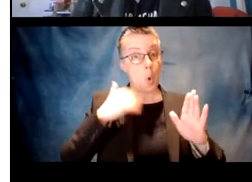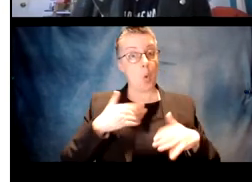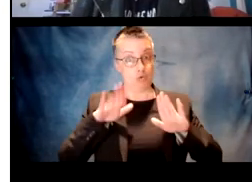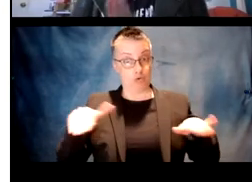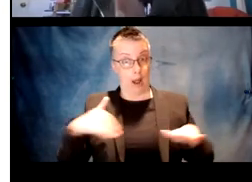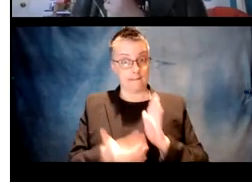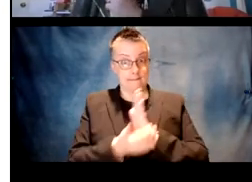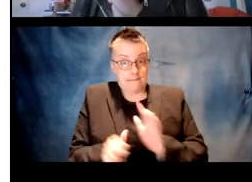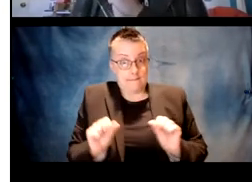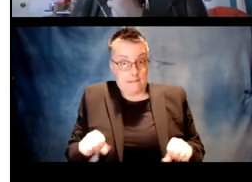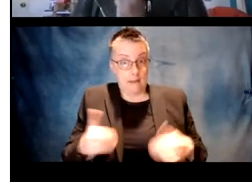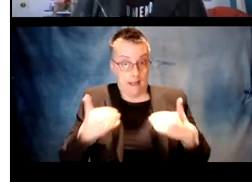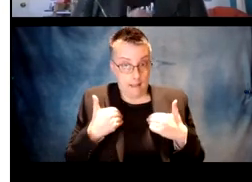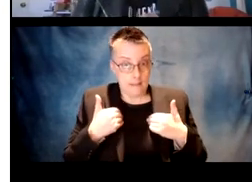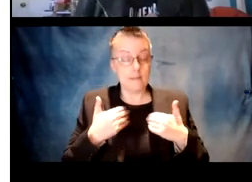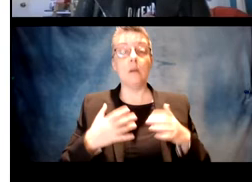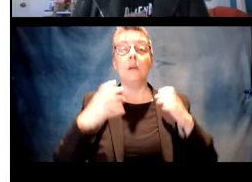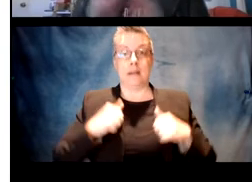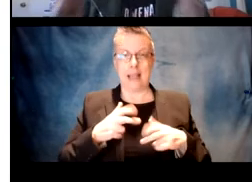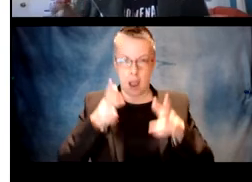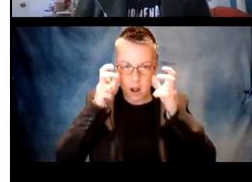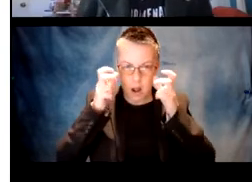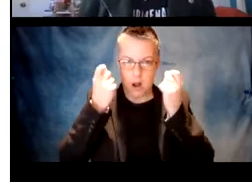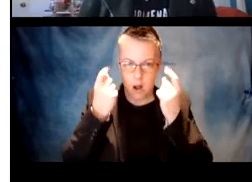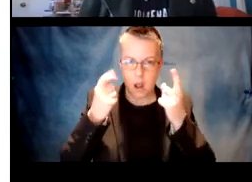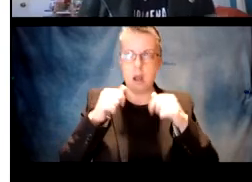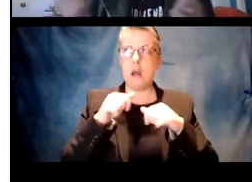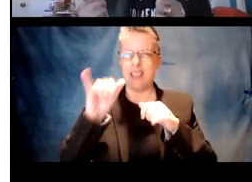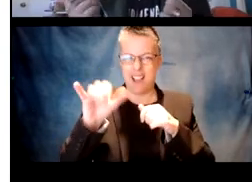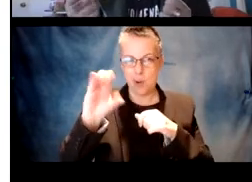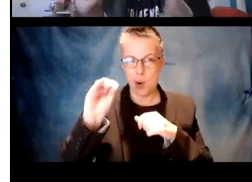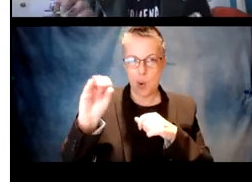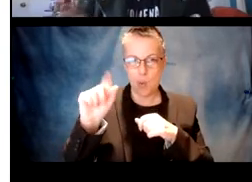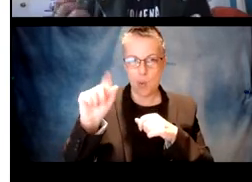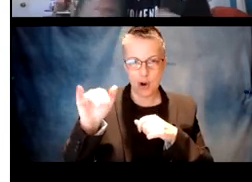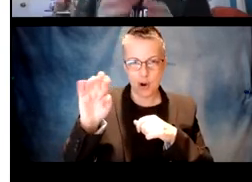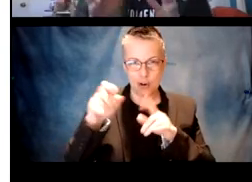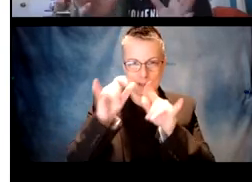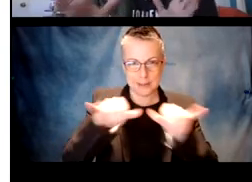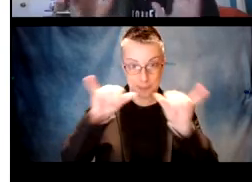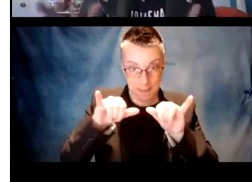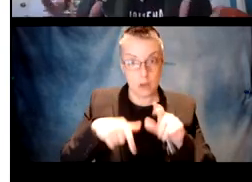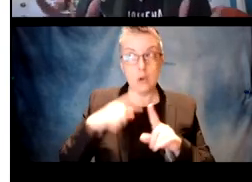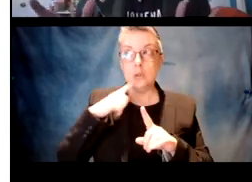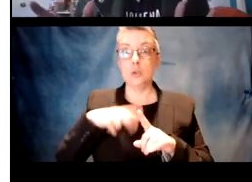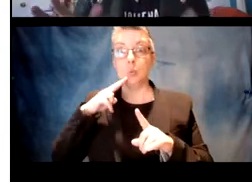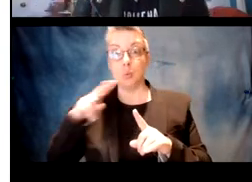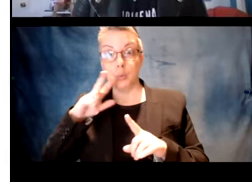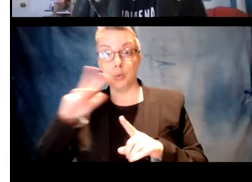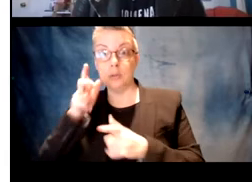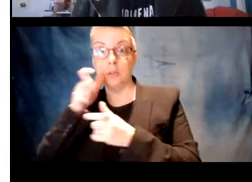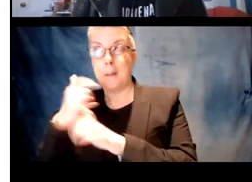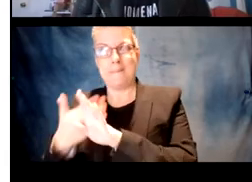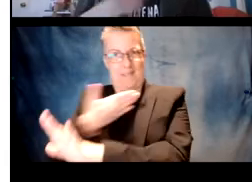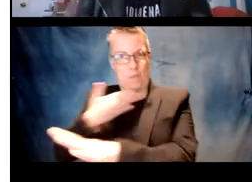All right. So we know that they have the prerequisite abilities they know, we know that they are able to perceive these co occurrence